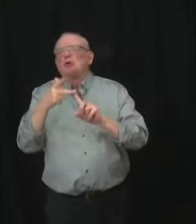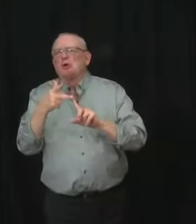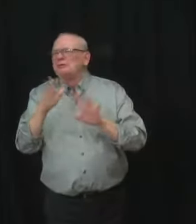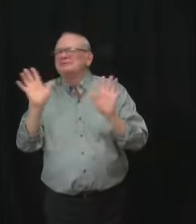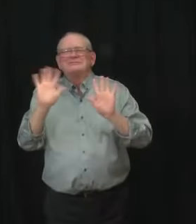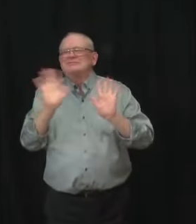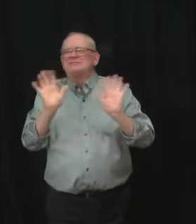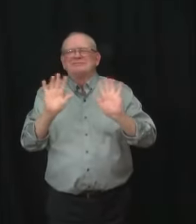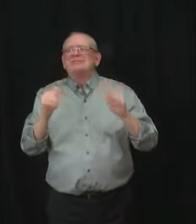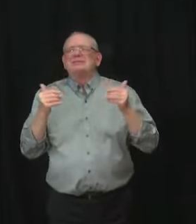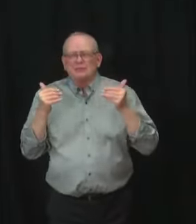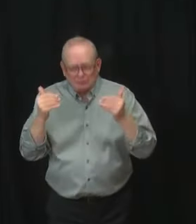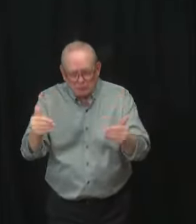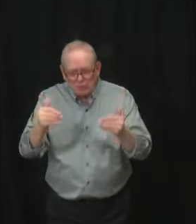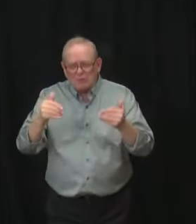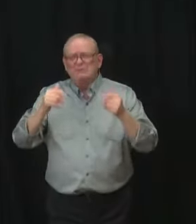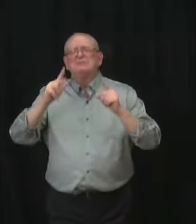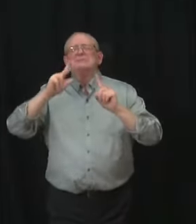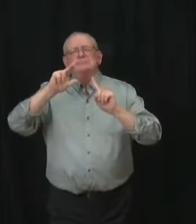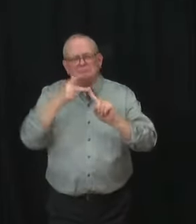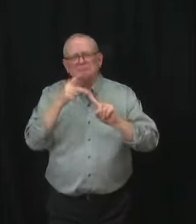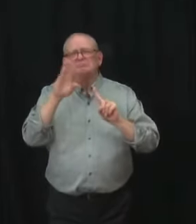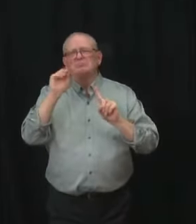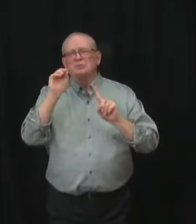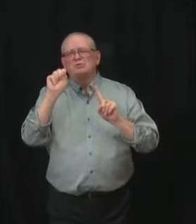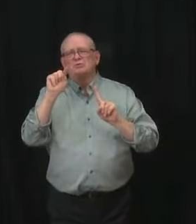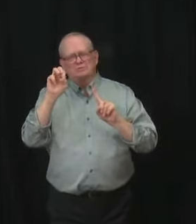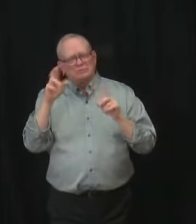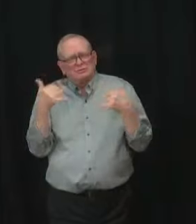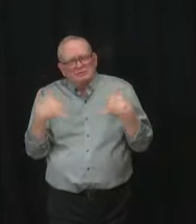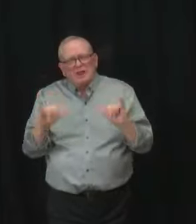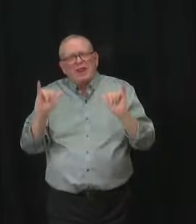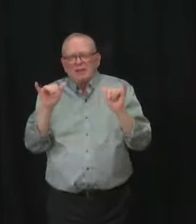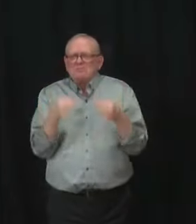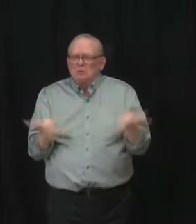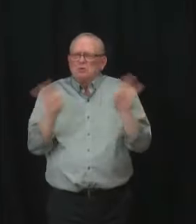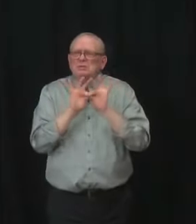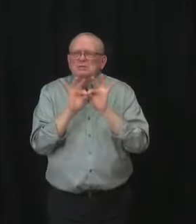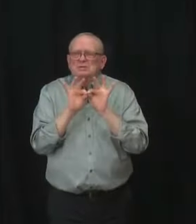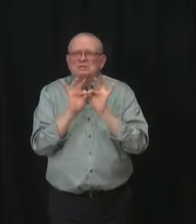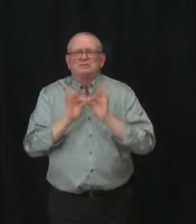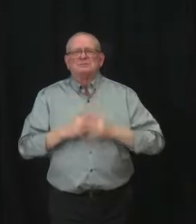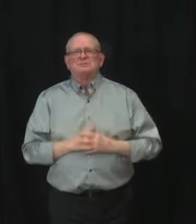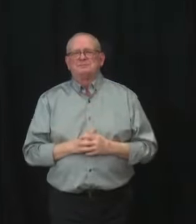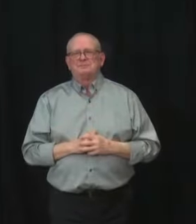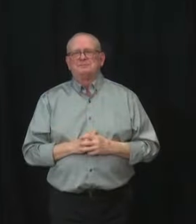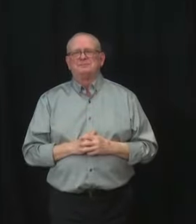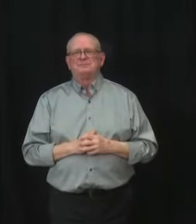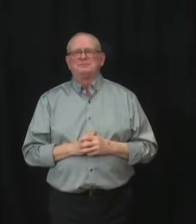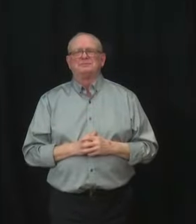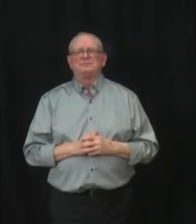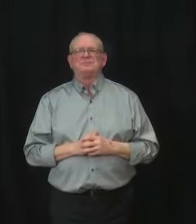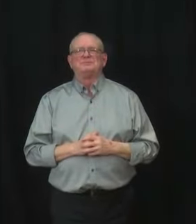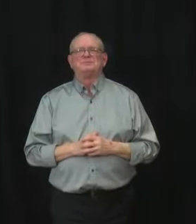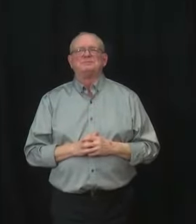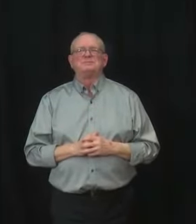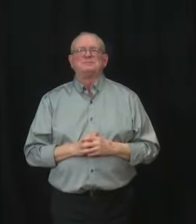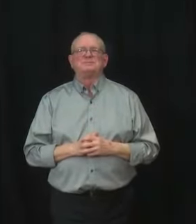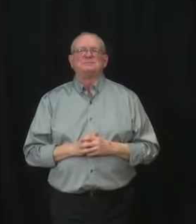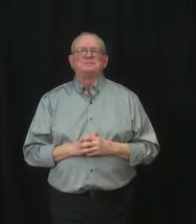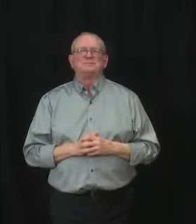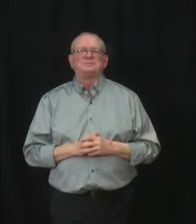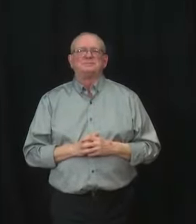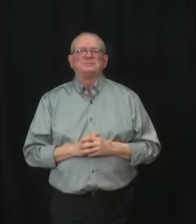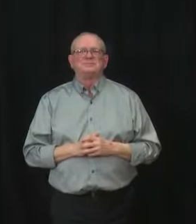although all available data indicates there is no significant risk of harm in receiving a vaccine once recovered from a COVID